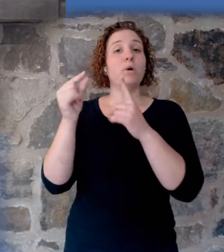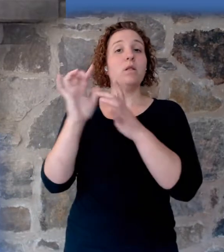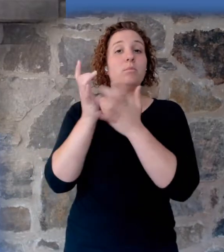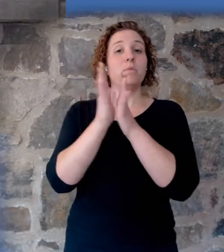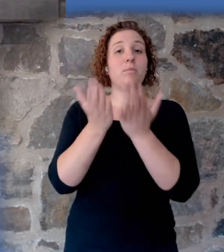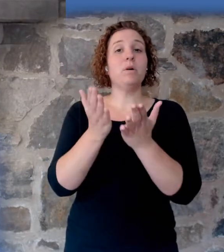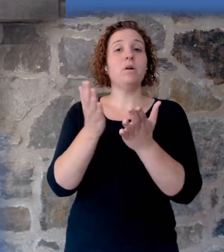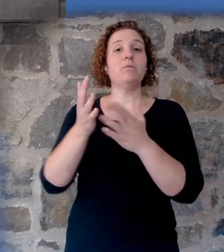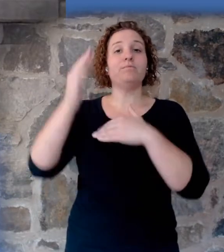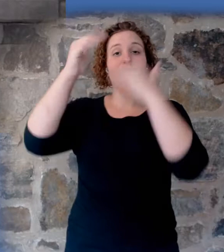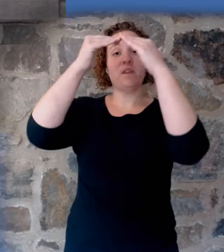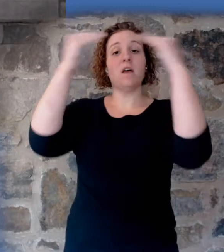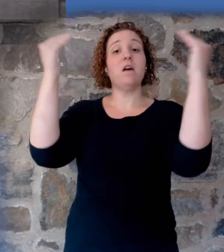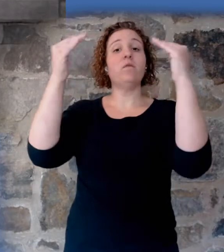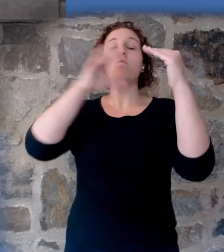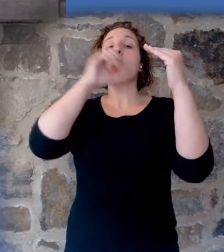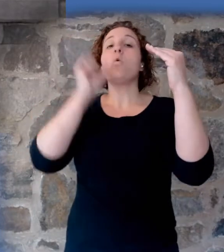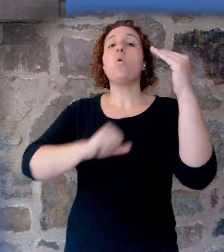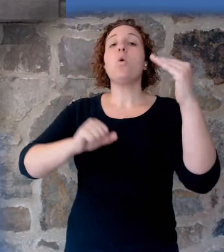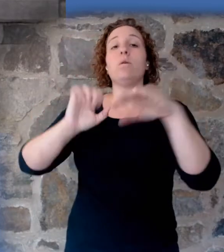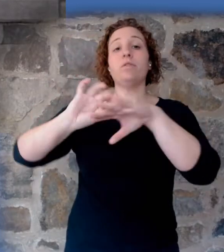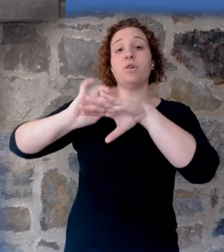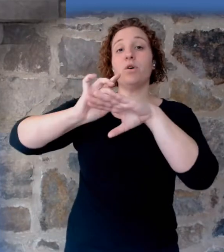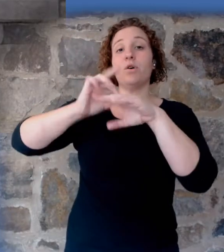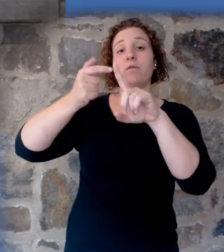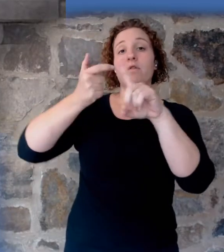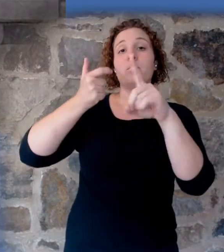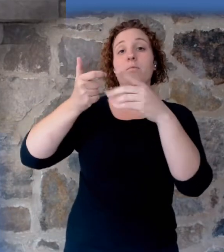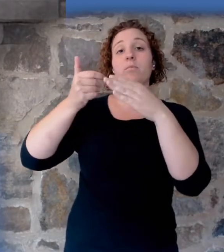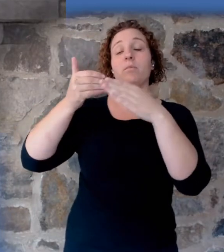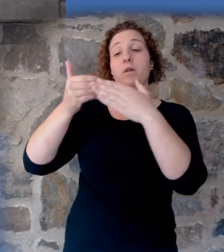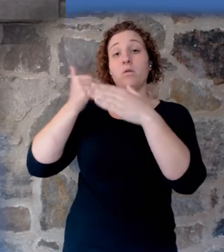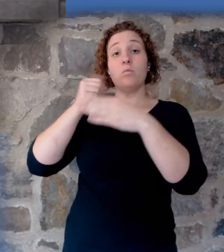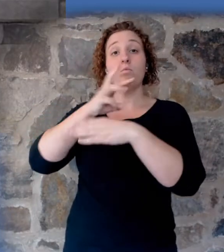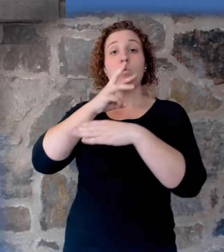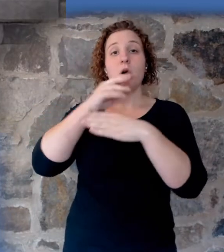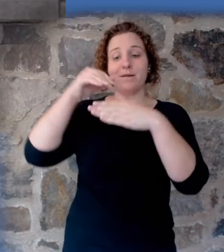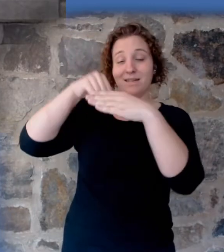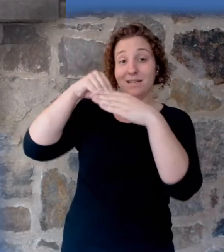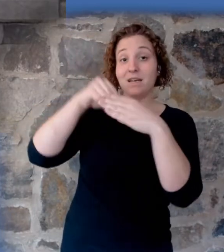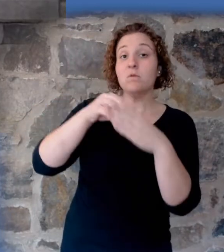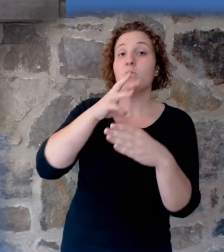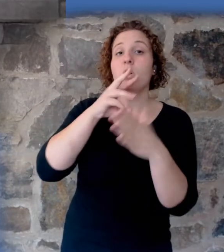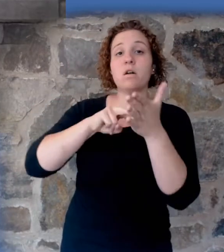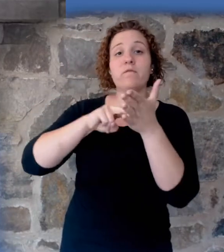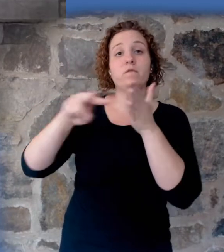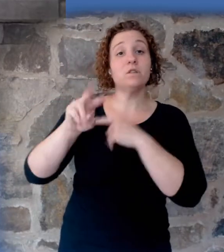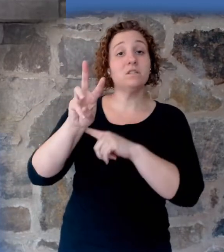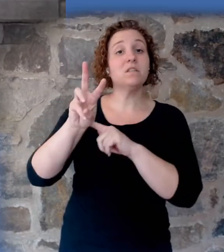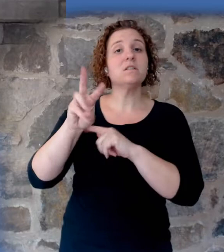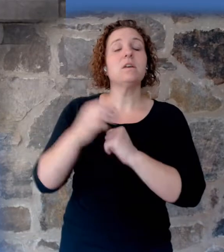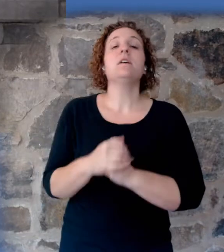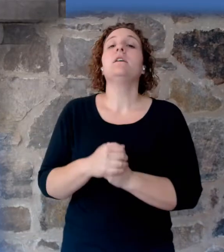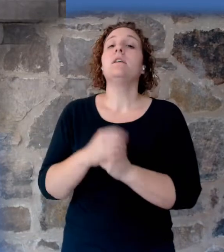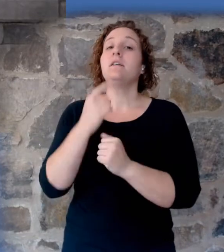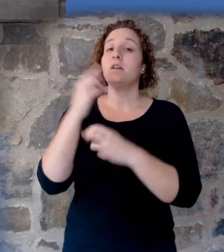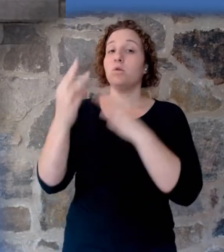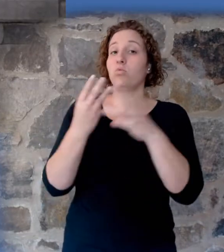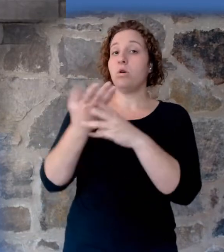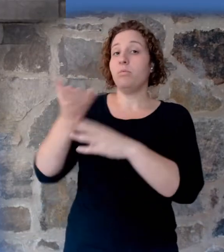and the earth standing out of the water and in the water. Verse 6, whereby the world that then was being